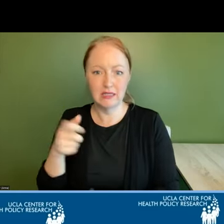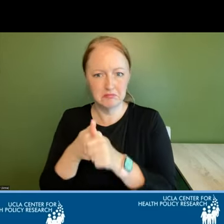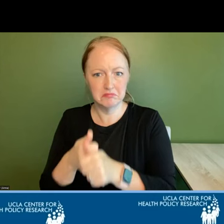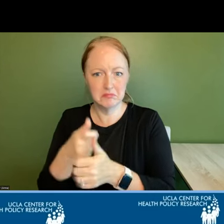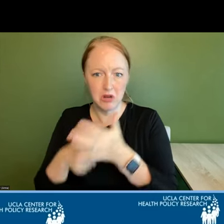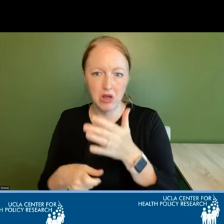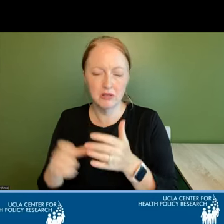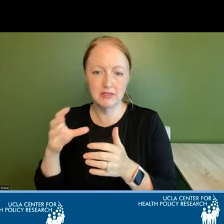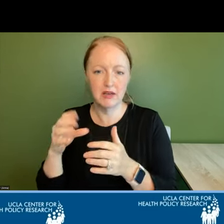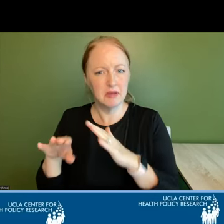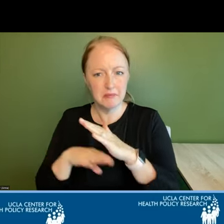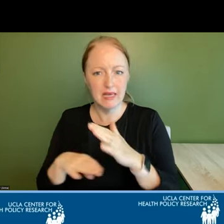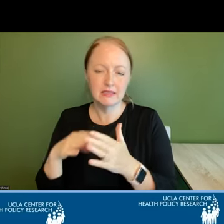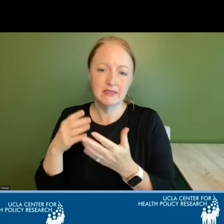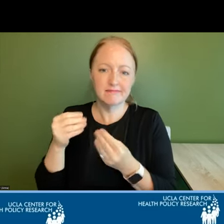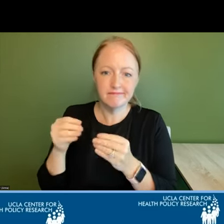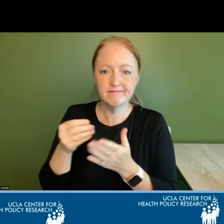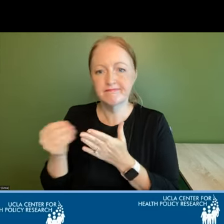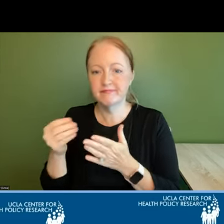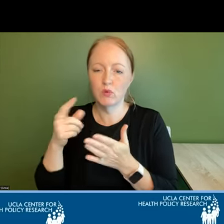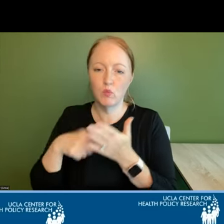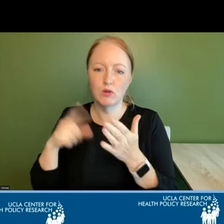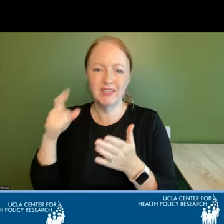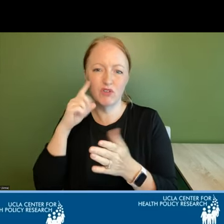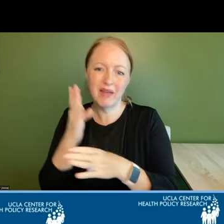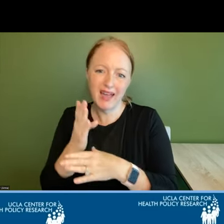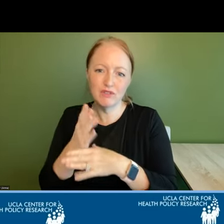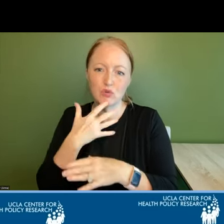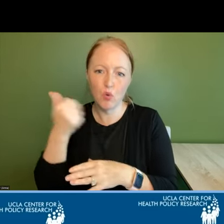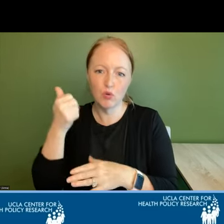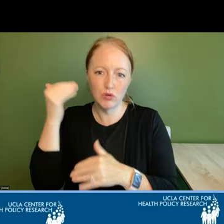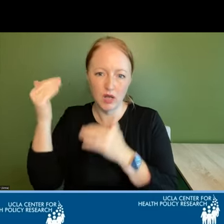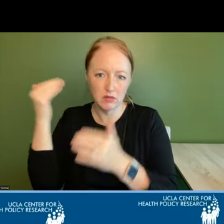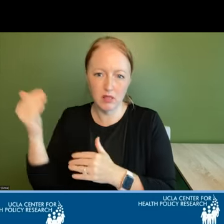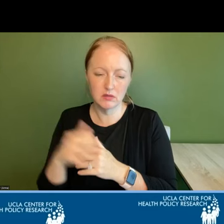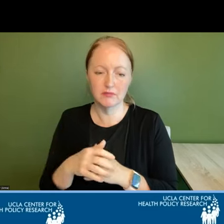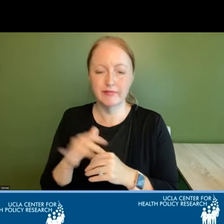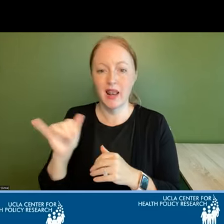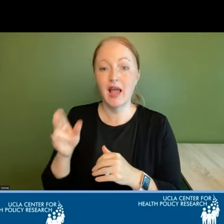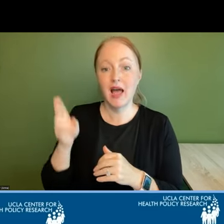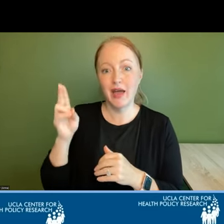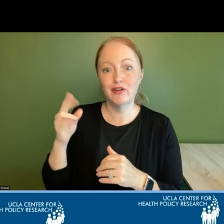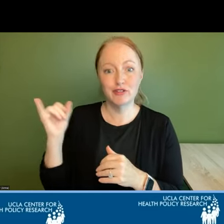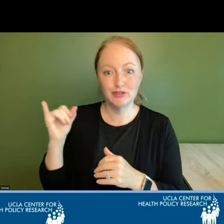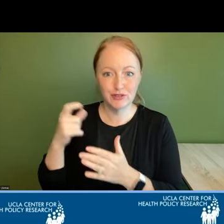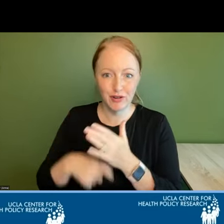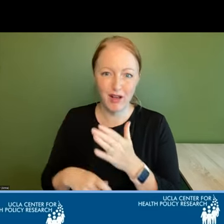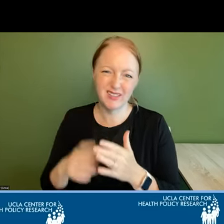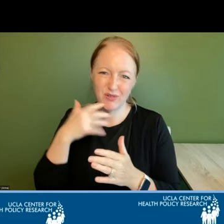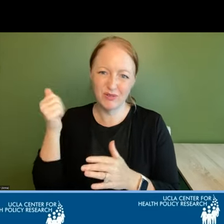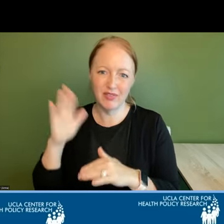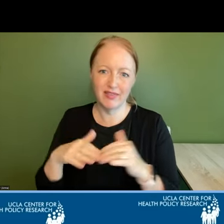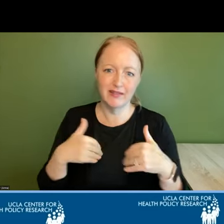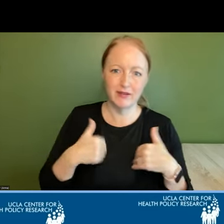cost of basic goods and services needed by an average older adult such as higher health care costs that older adults